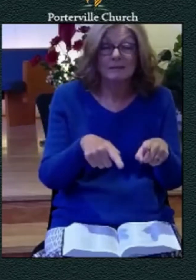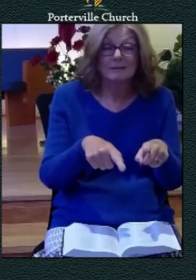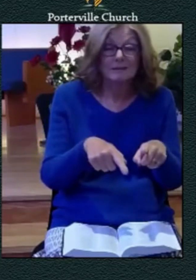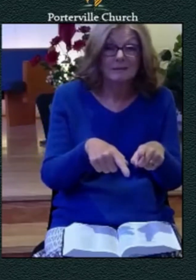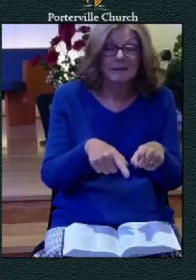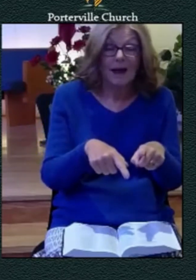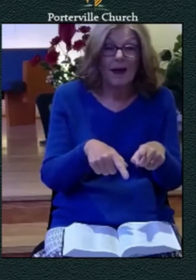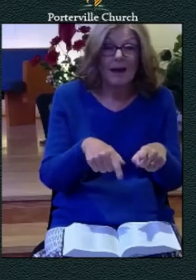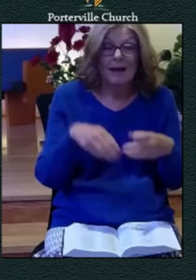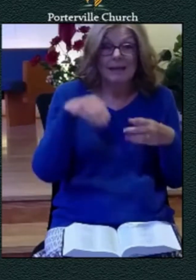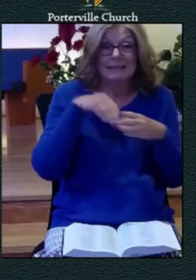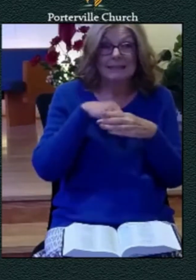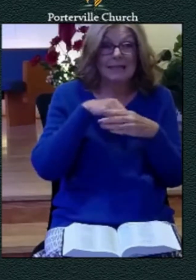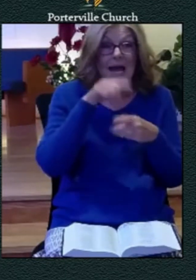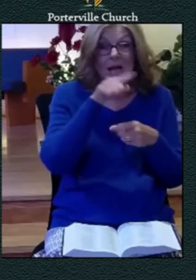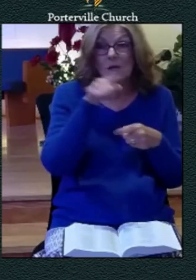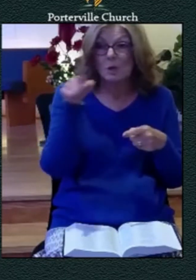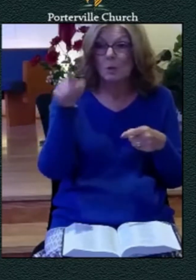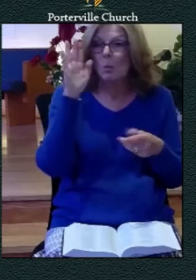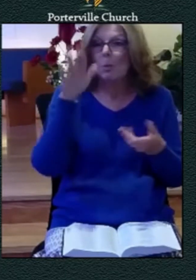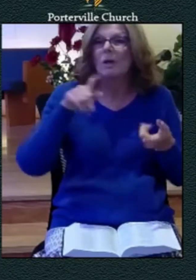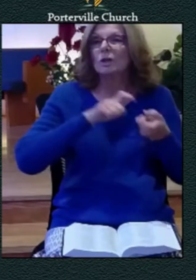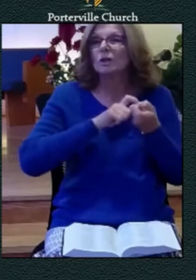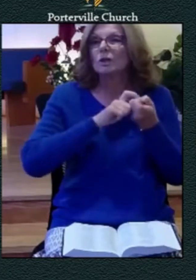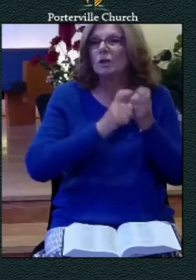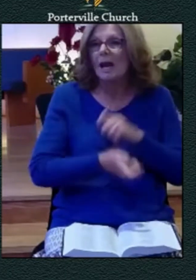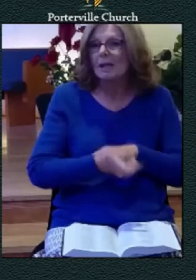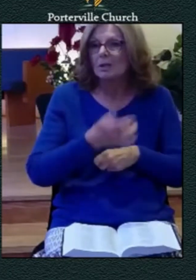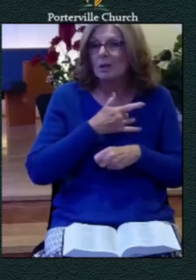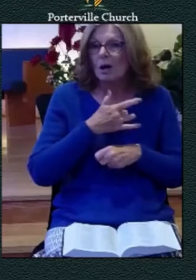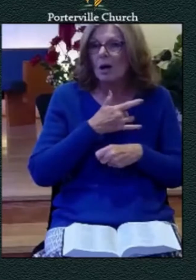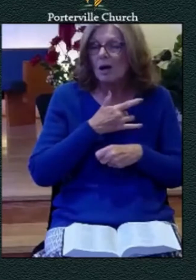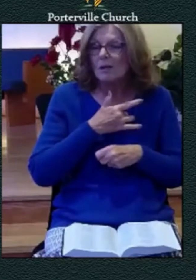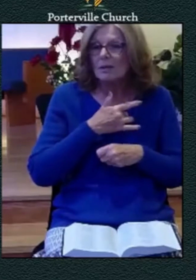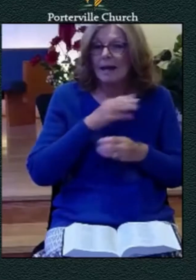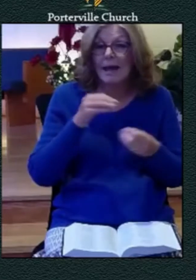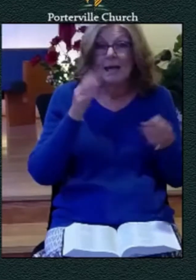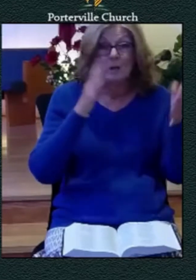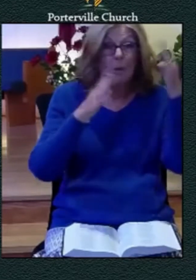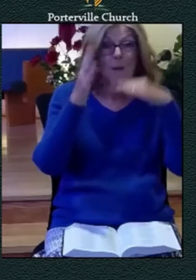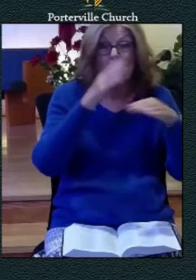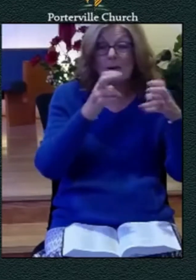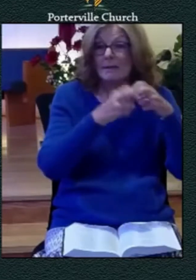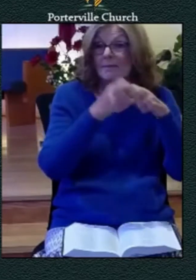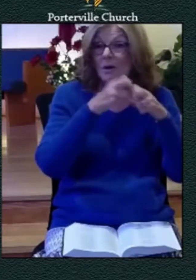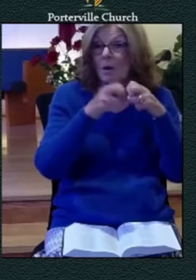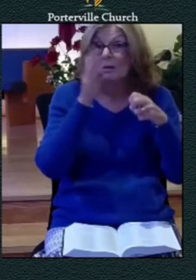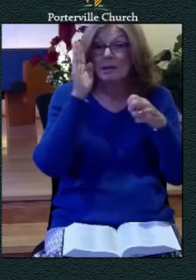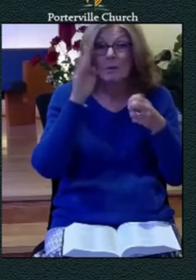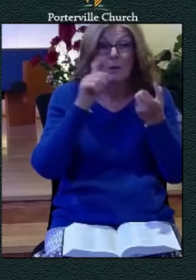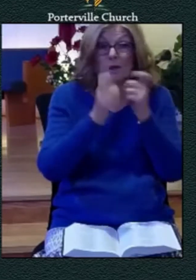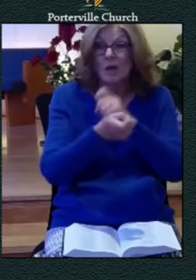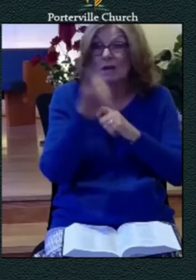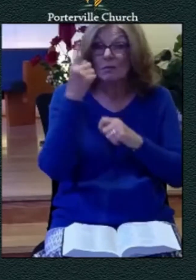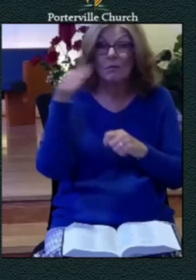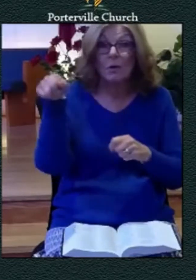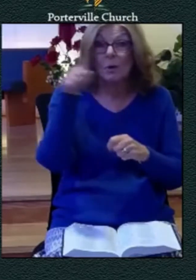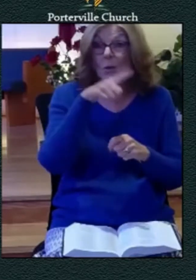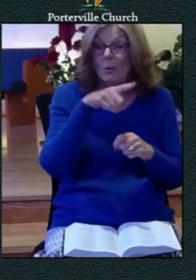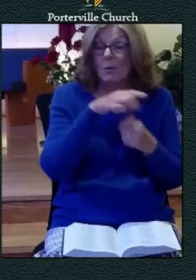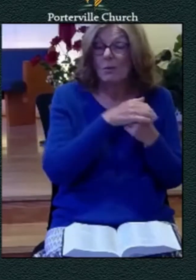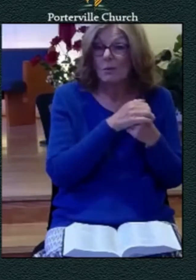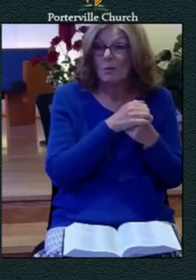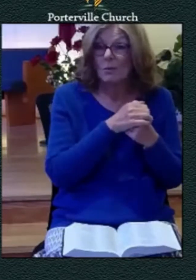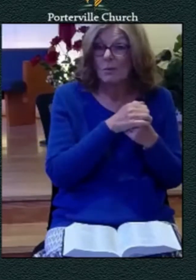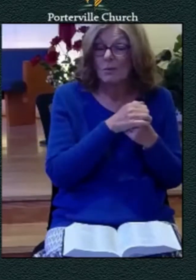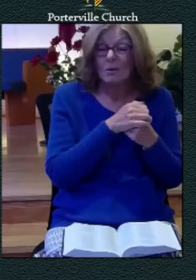in our experience of trouble and difficulty it brings about a change that is